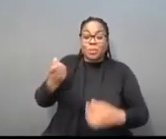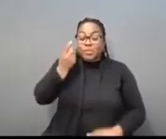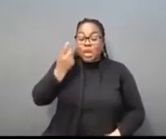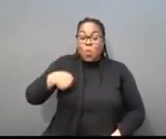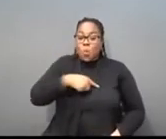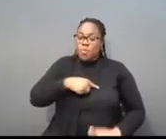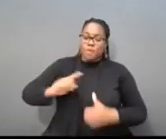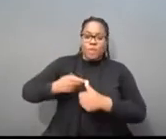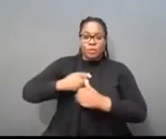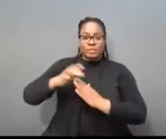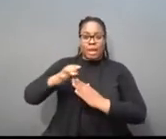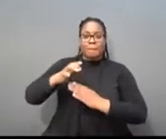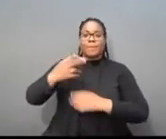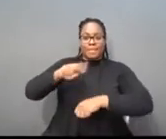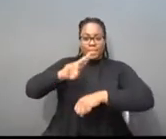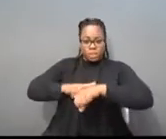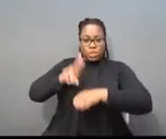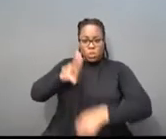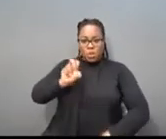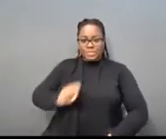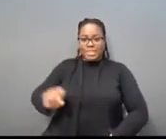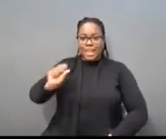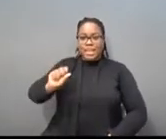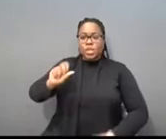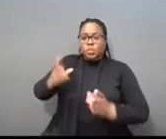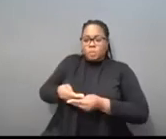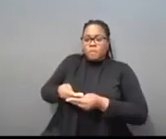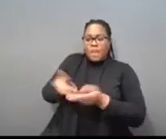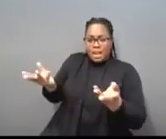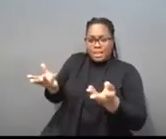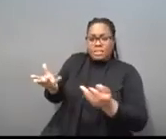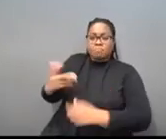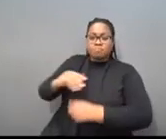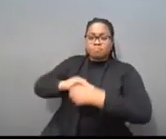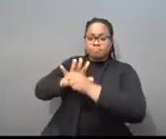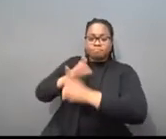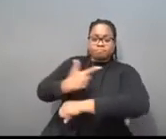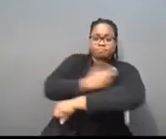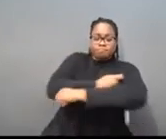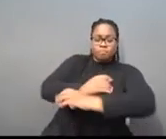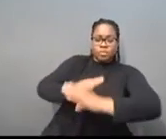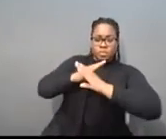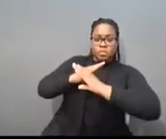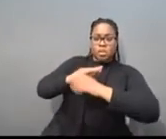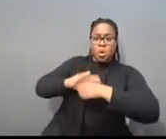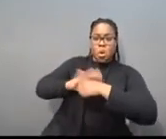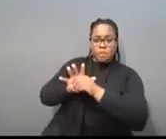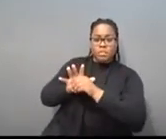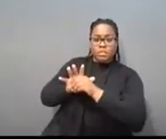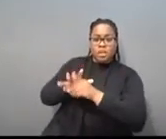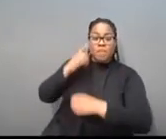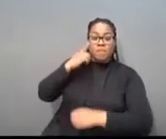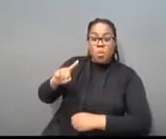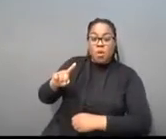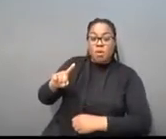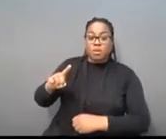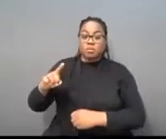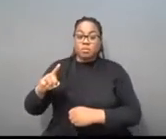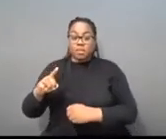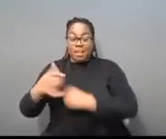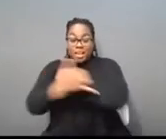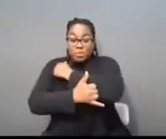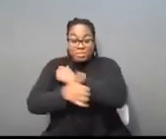for children, pediatric COVID-19 vaccines, to low and lower middle income countries for free.